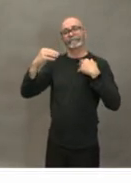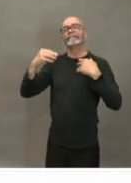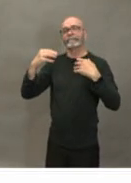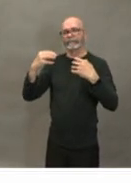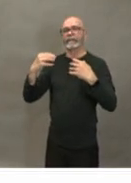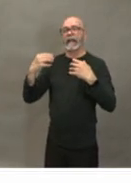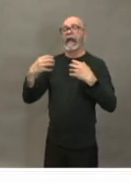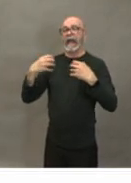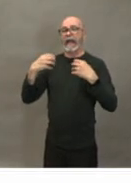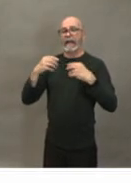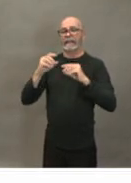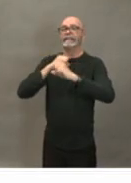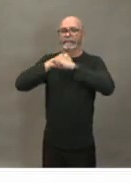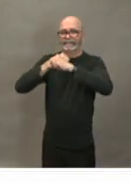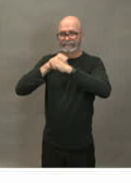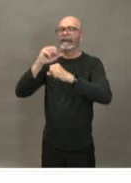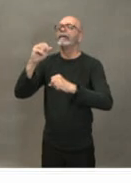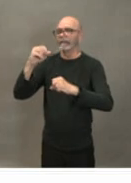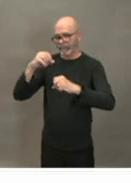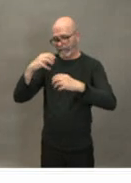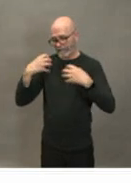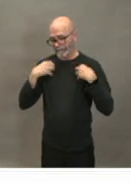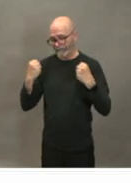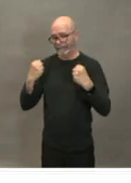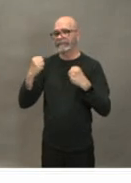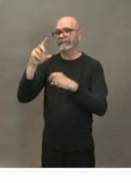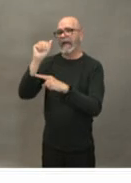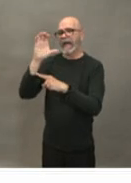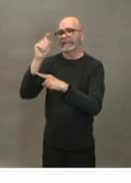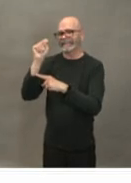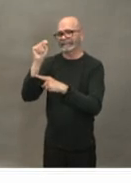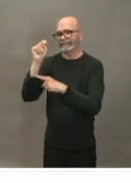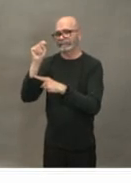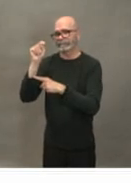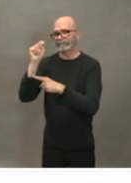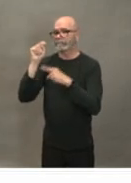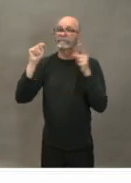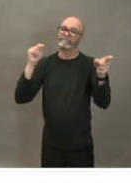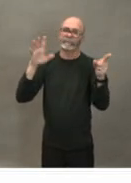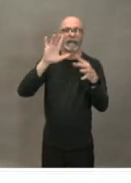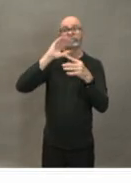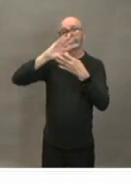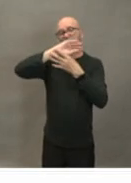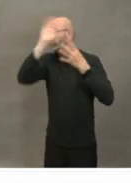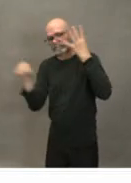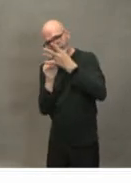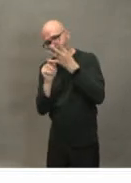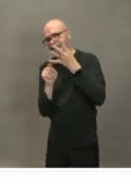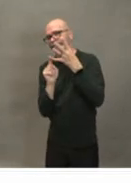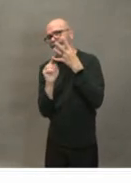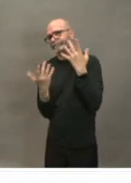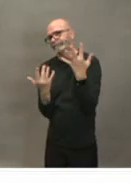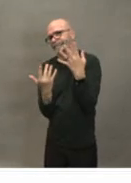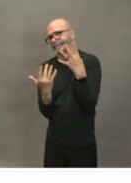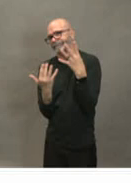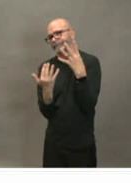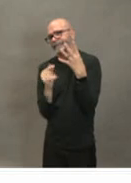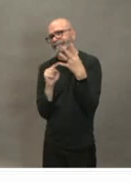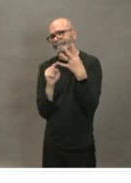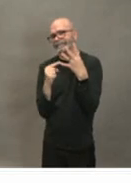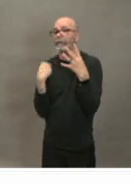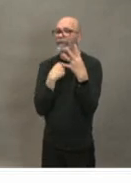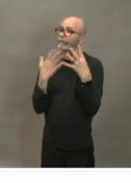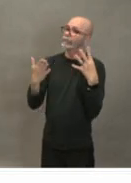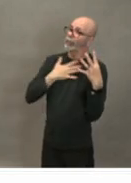the order order pieces but that's kind of like a last resort we'd like to work collaboratively uh and and within in